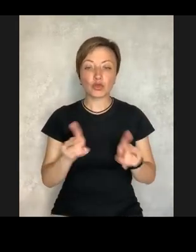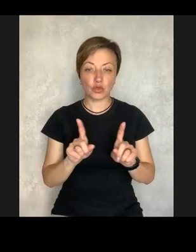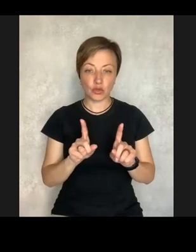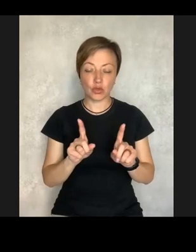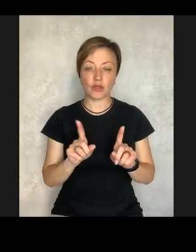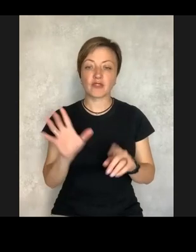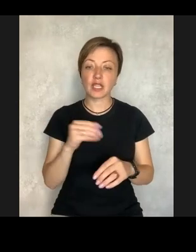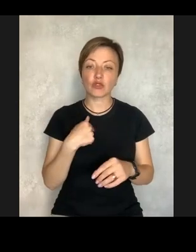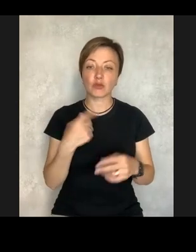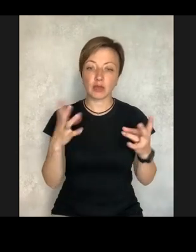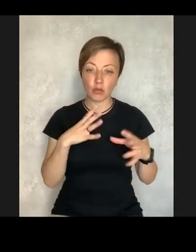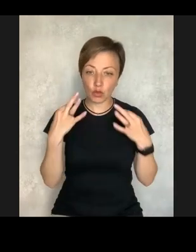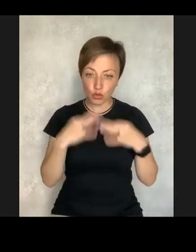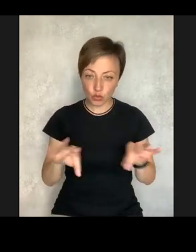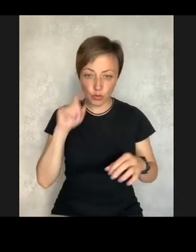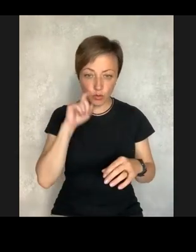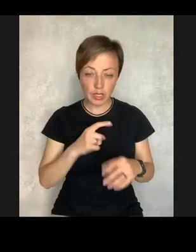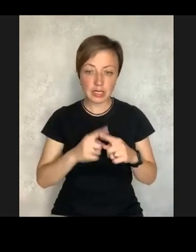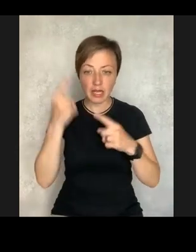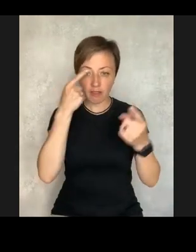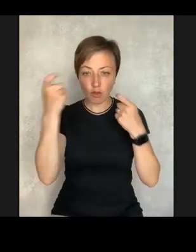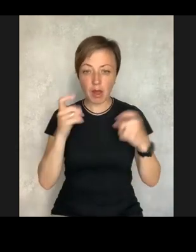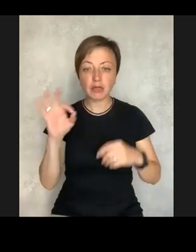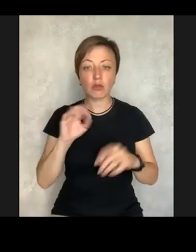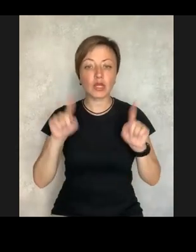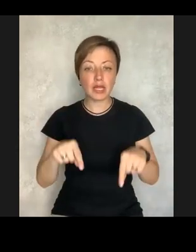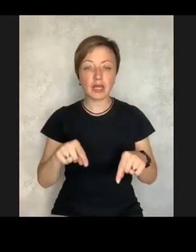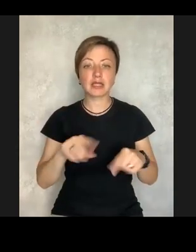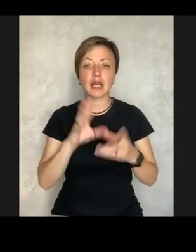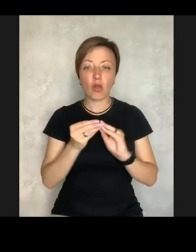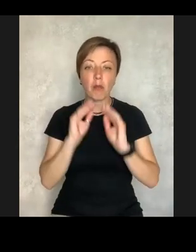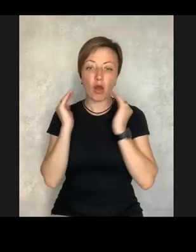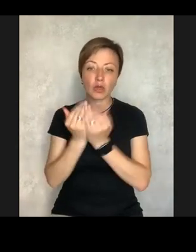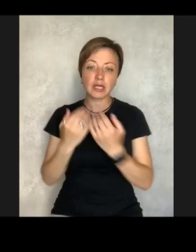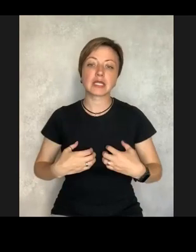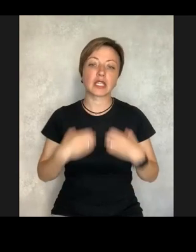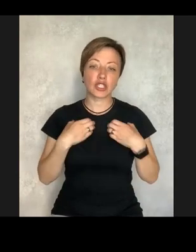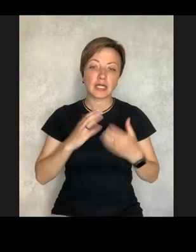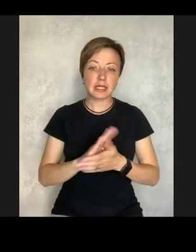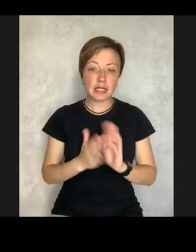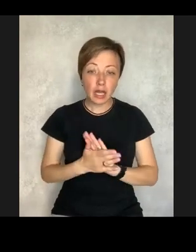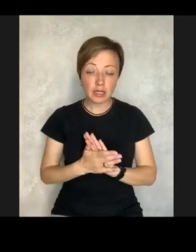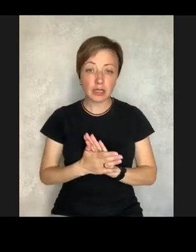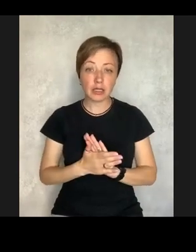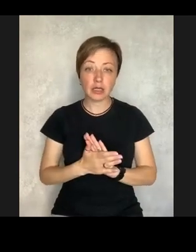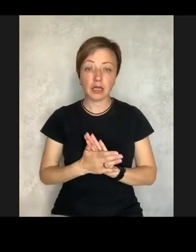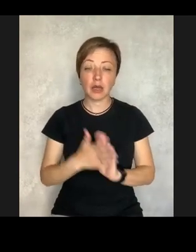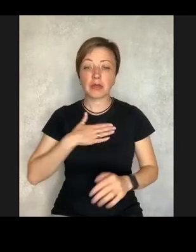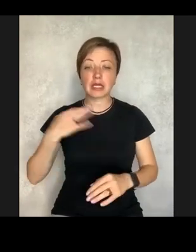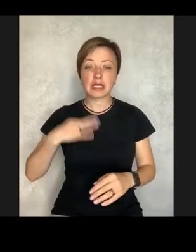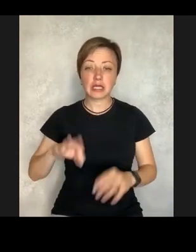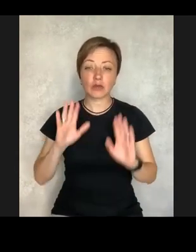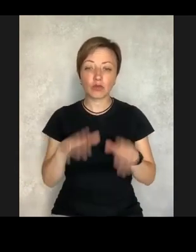I received in Ukraine. Why? Because everything that I accessed in Ukraine was the information that autism is the